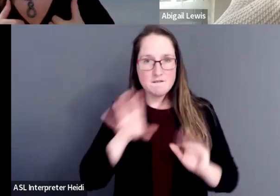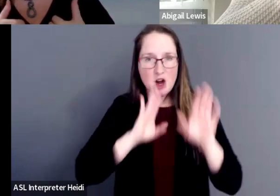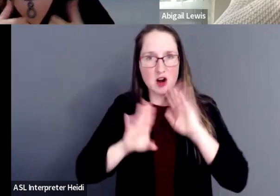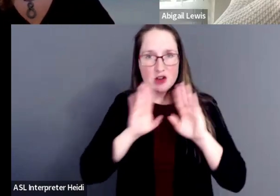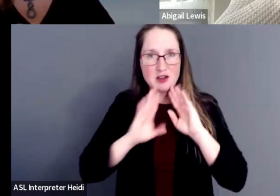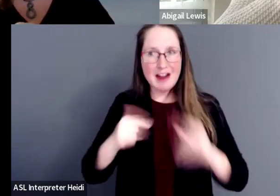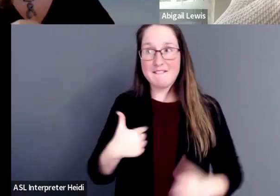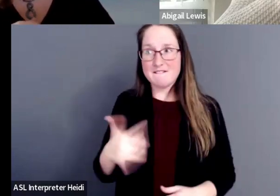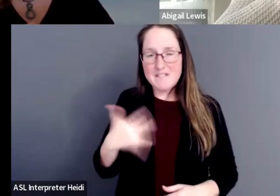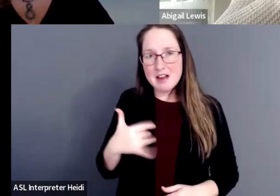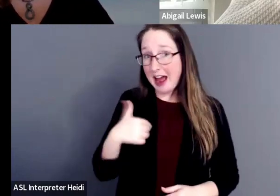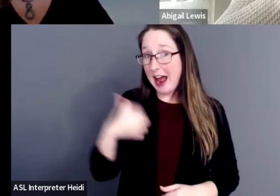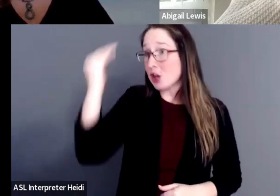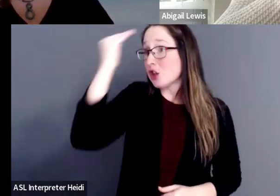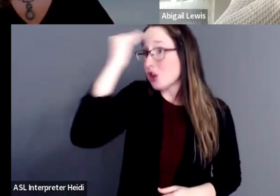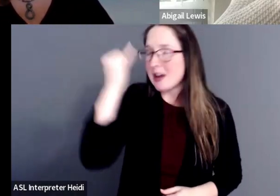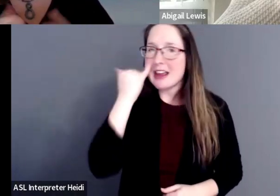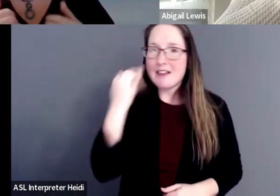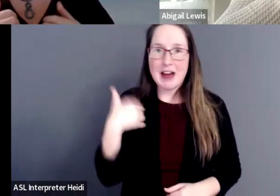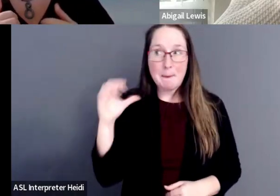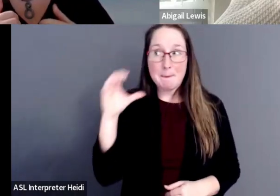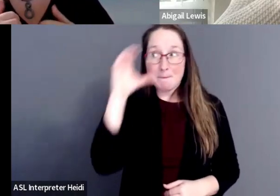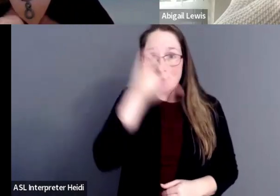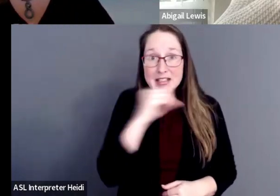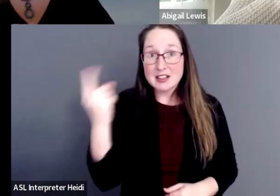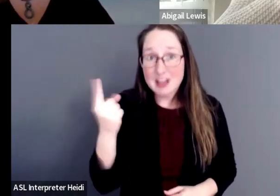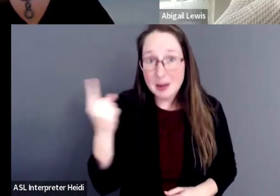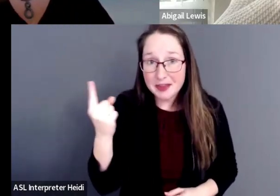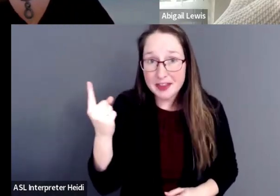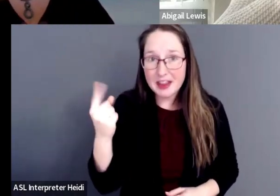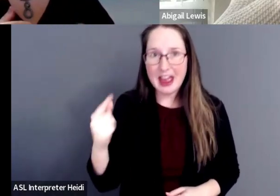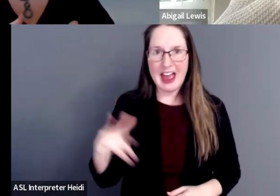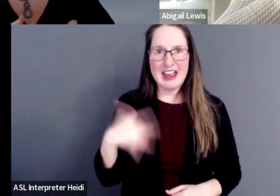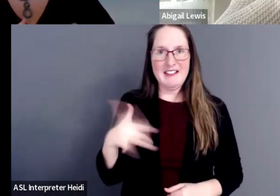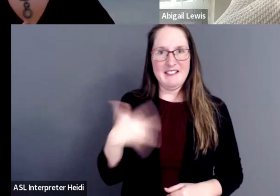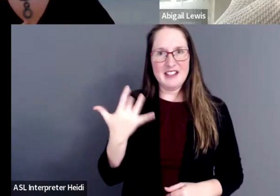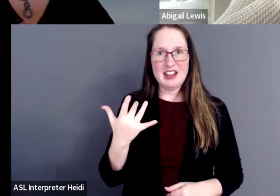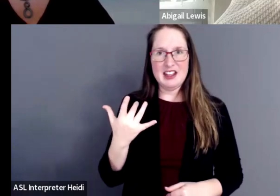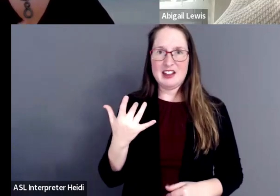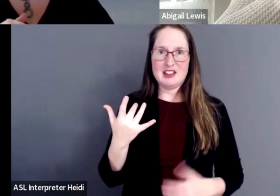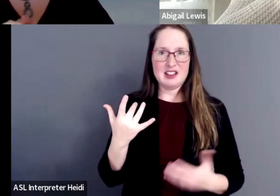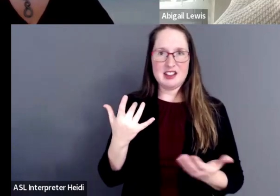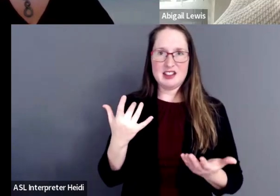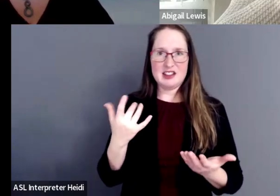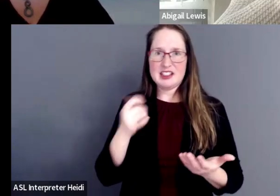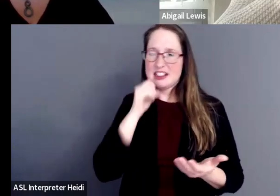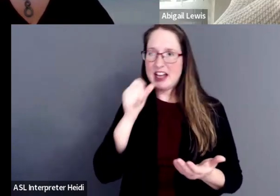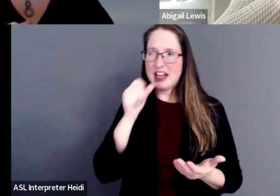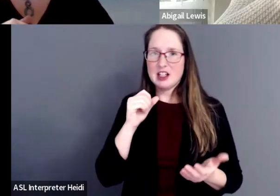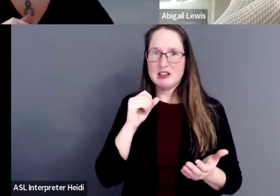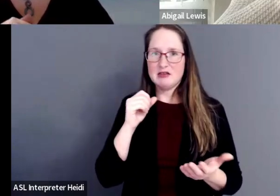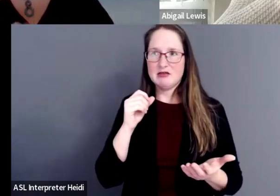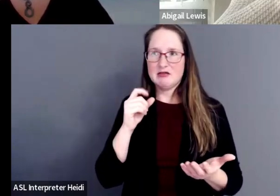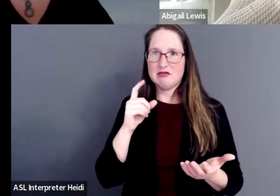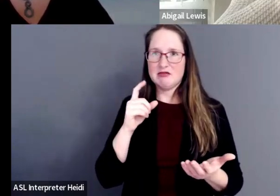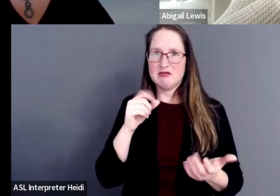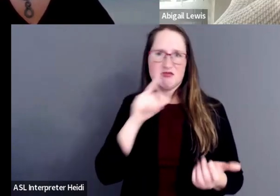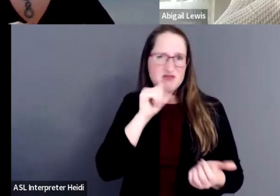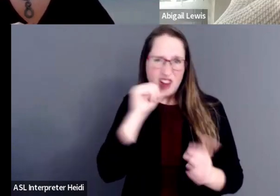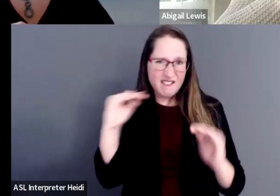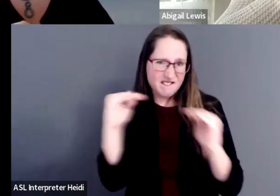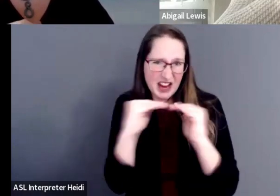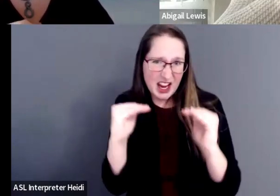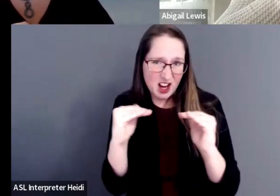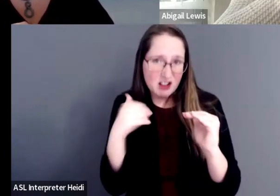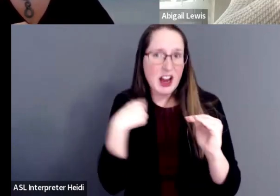and I know if I miss something and I feel that it's not just, it's not fair because I should